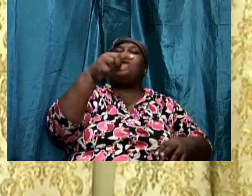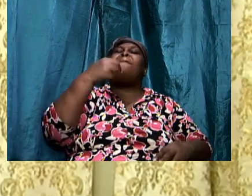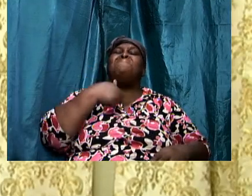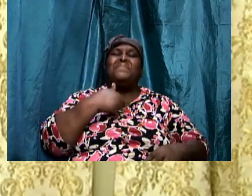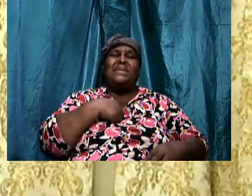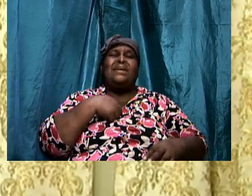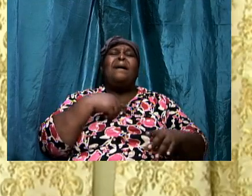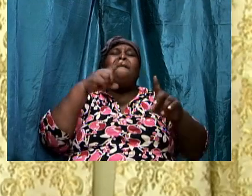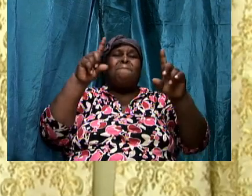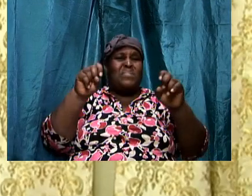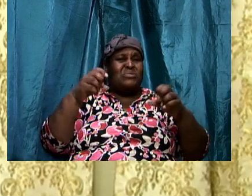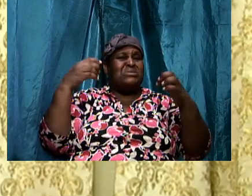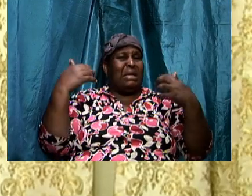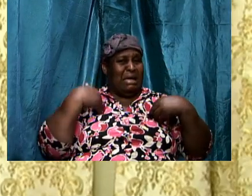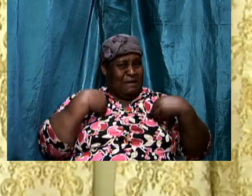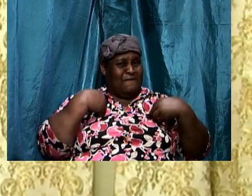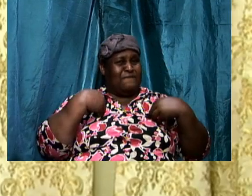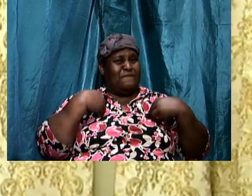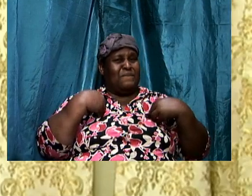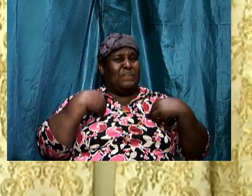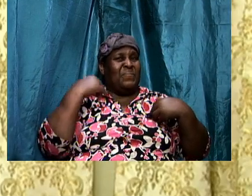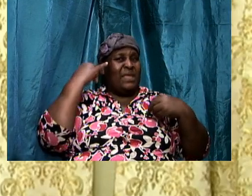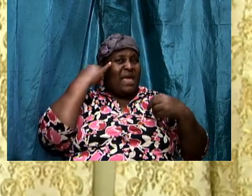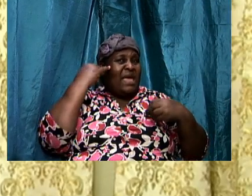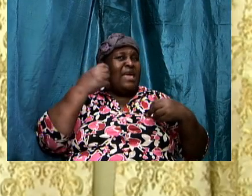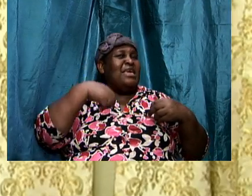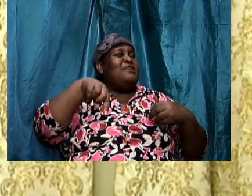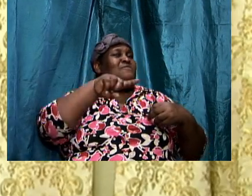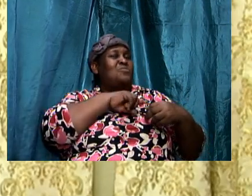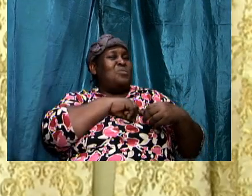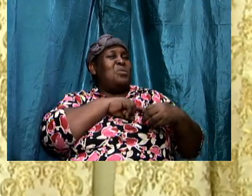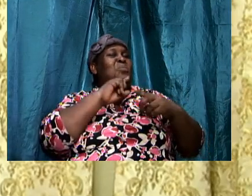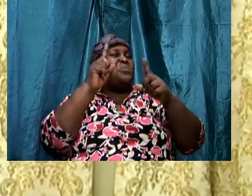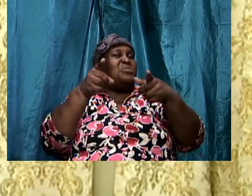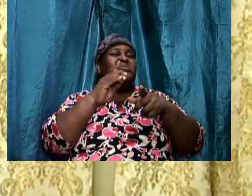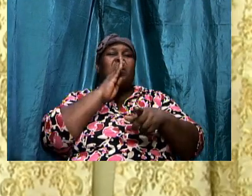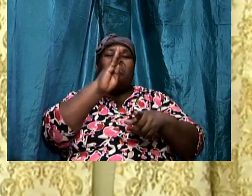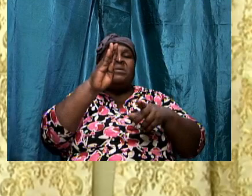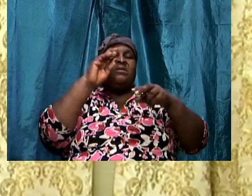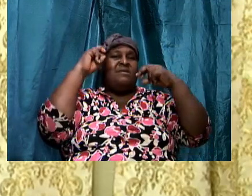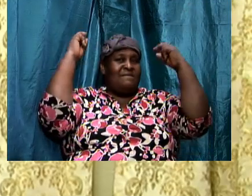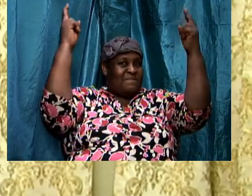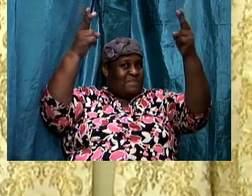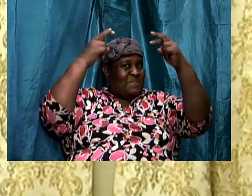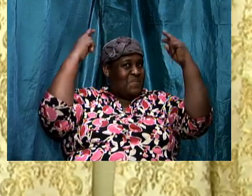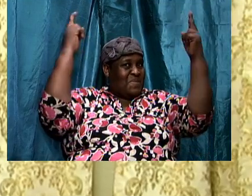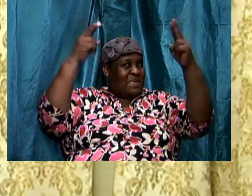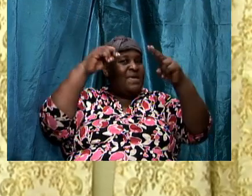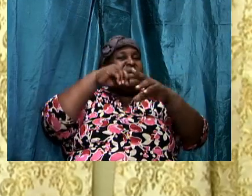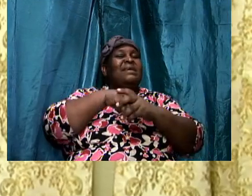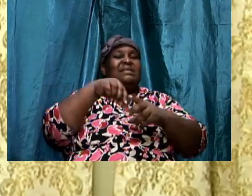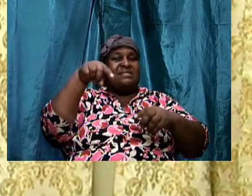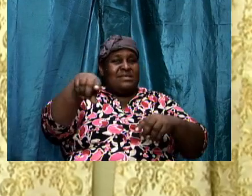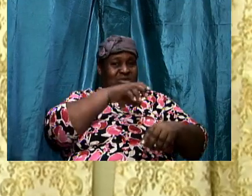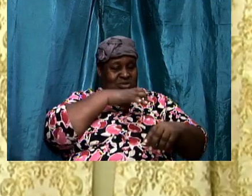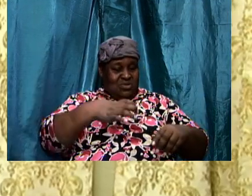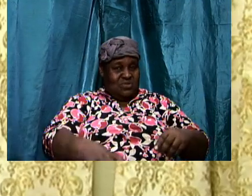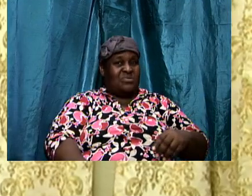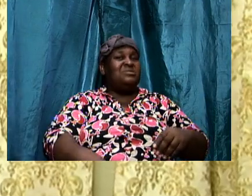have if we are going to be victorious in this warfare